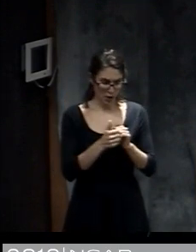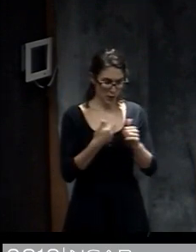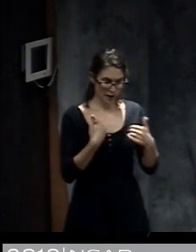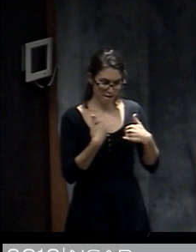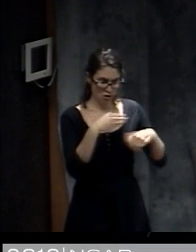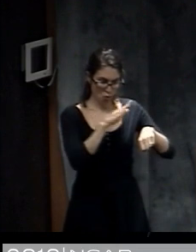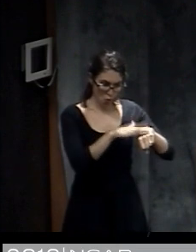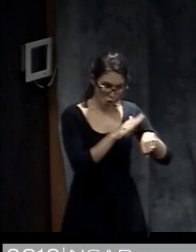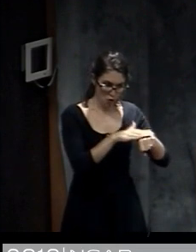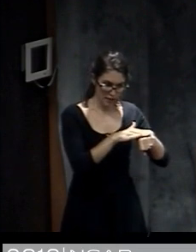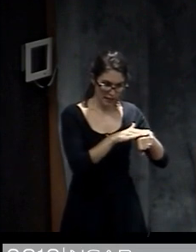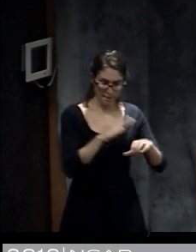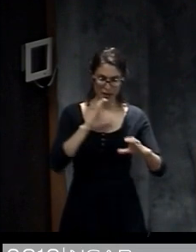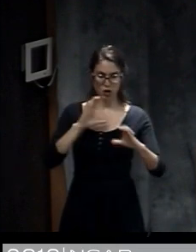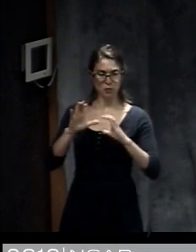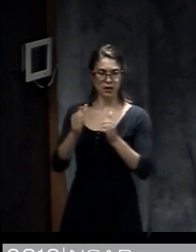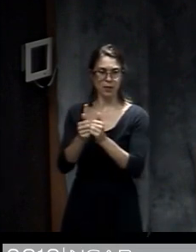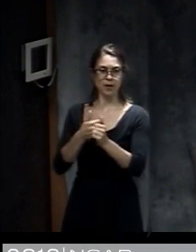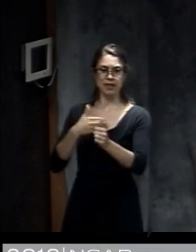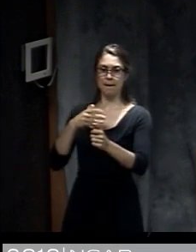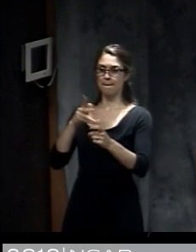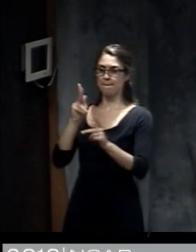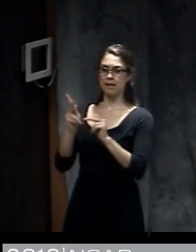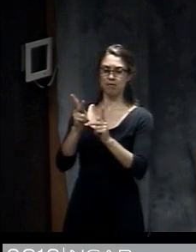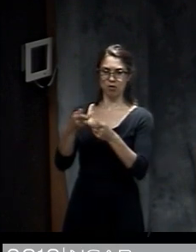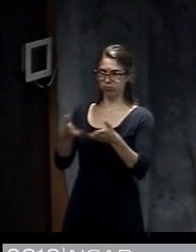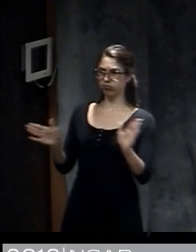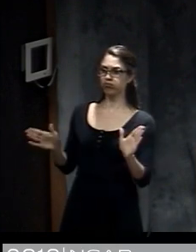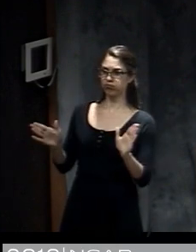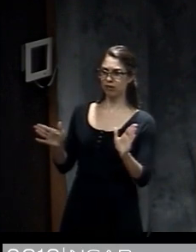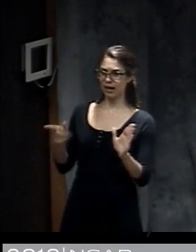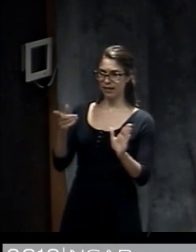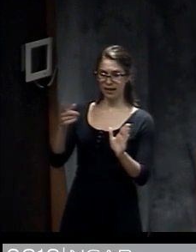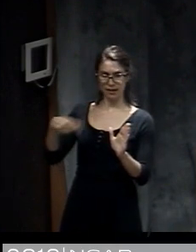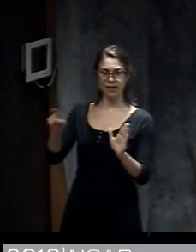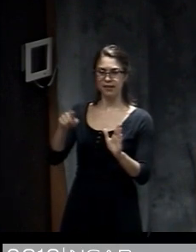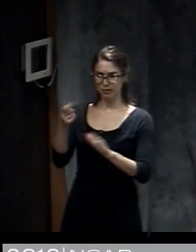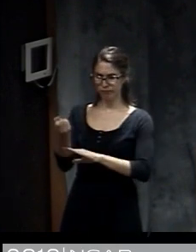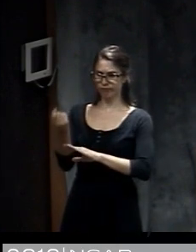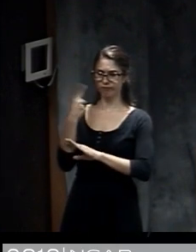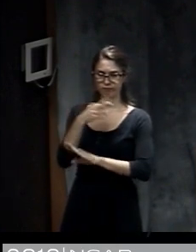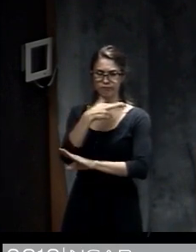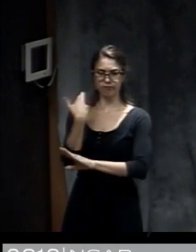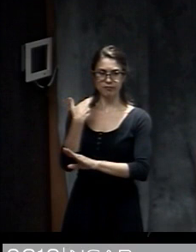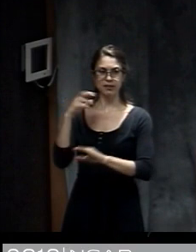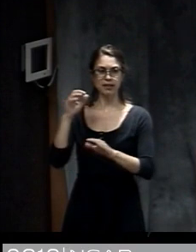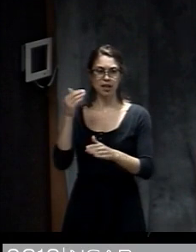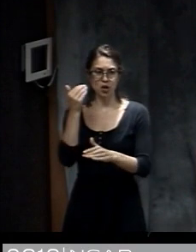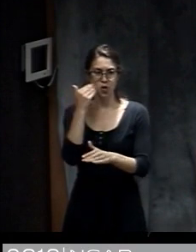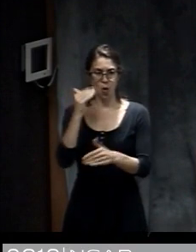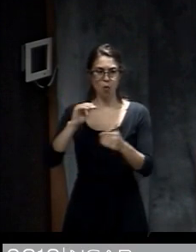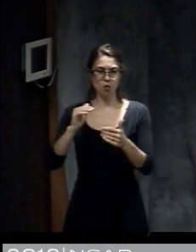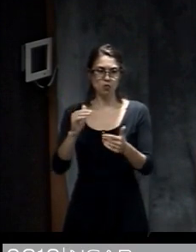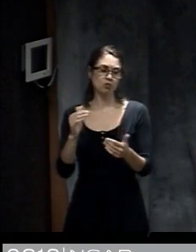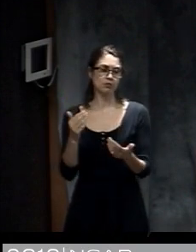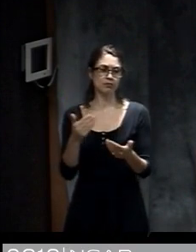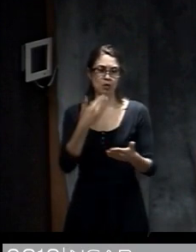and communicate them in ways that help people interpret the risk, understand the risk, and take better actions that can help them